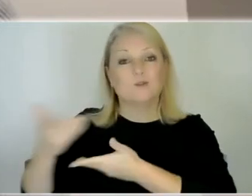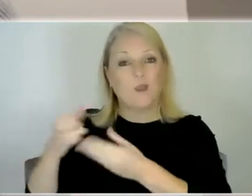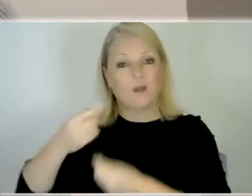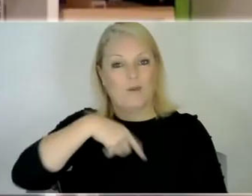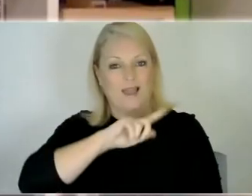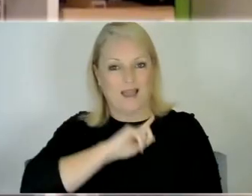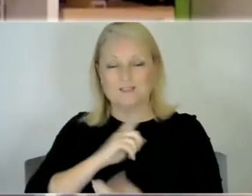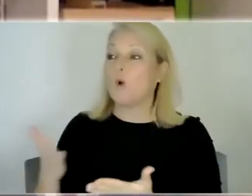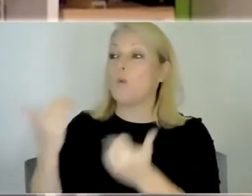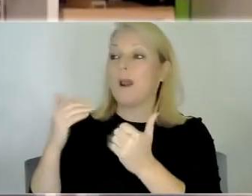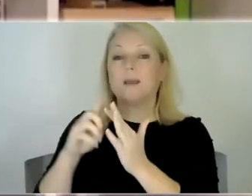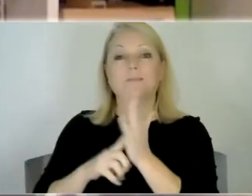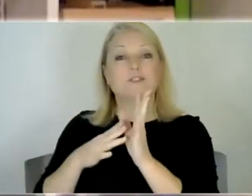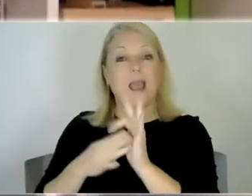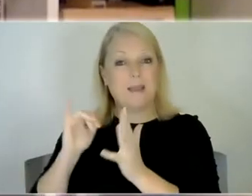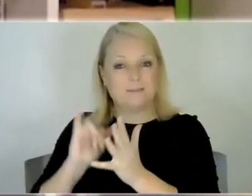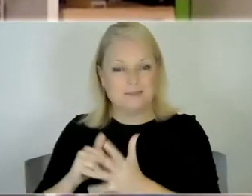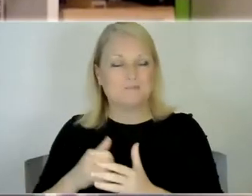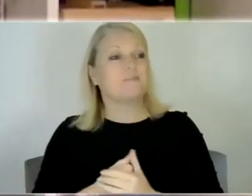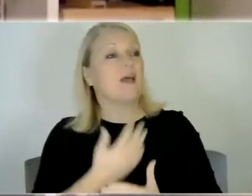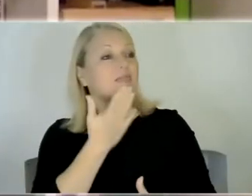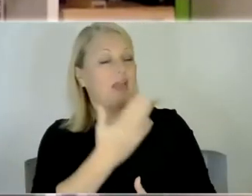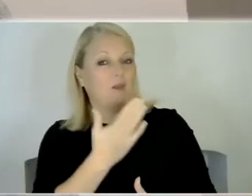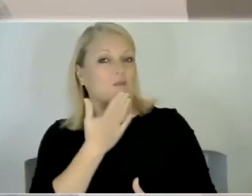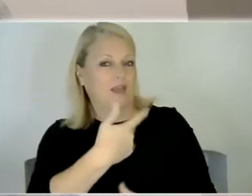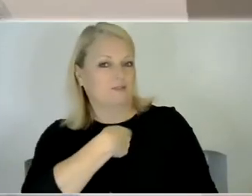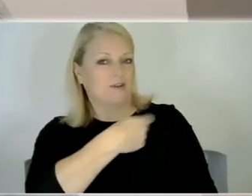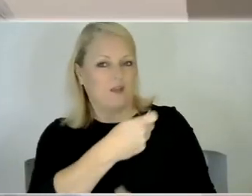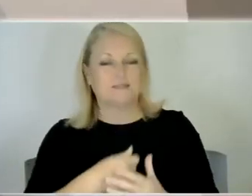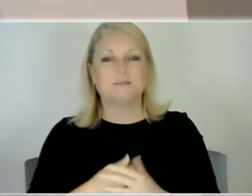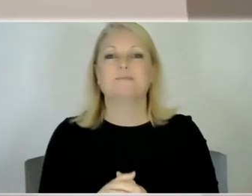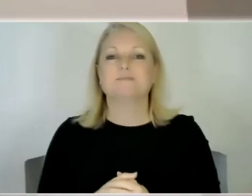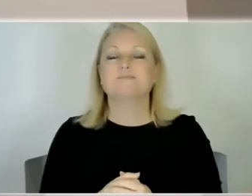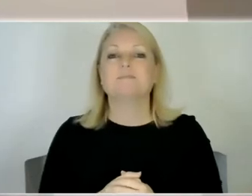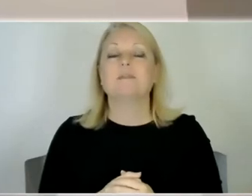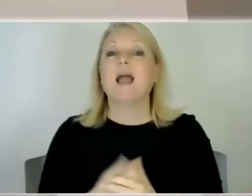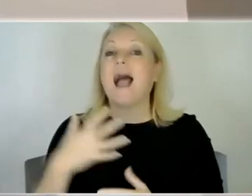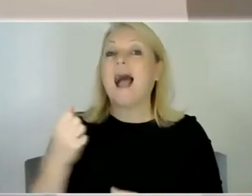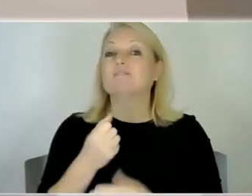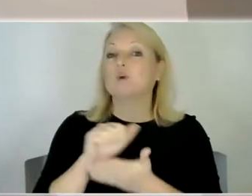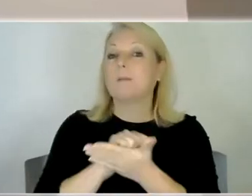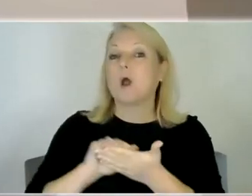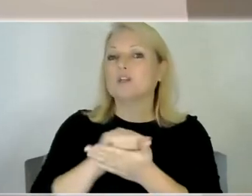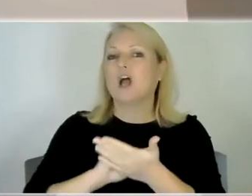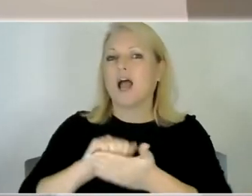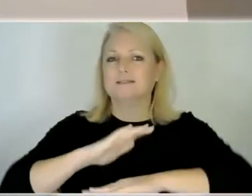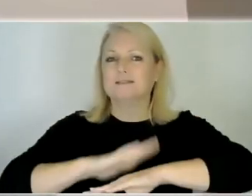Hello, thank you. Thanks for having me. Thank you for joining us and we have to apologize for the time difference. I think it's what 1am